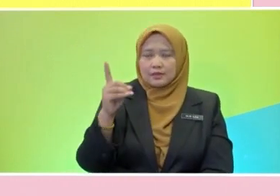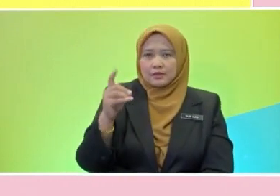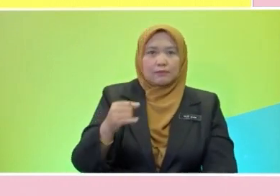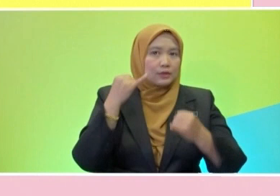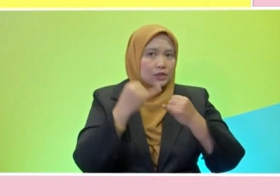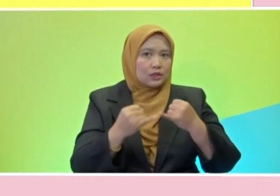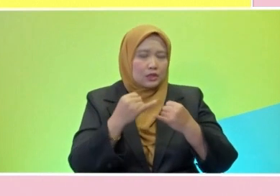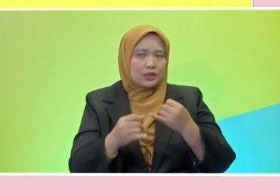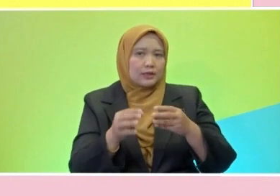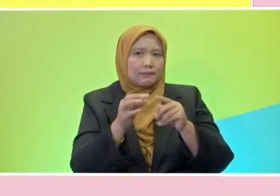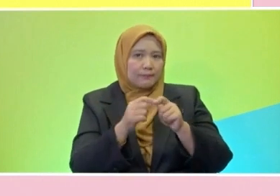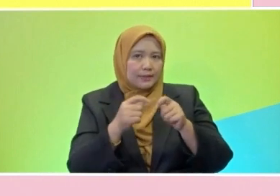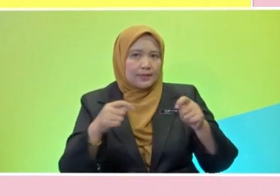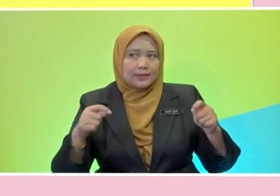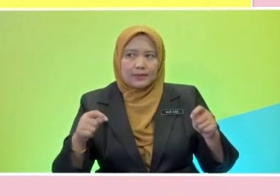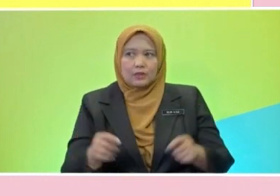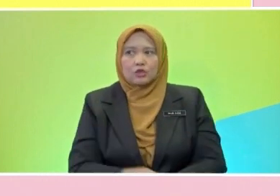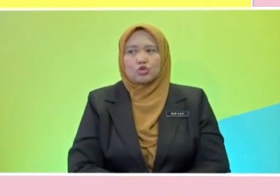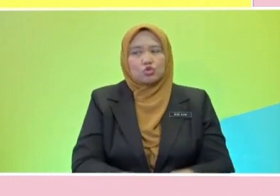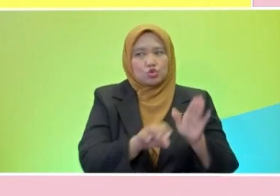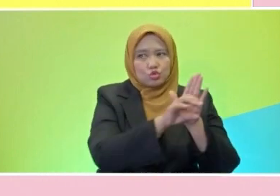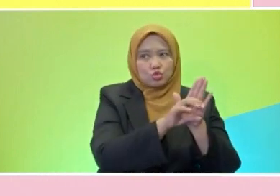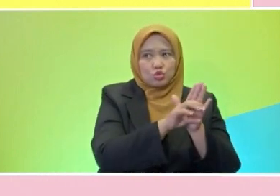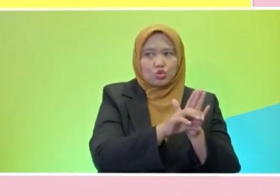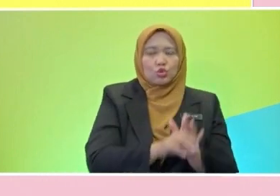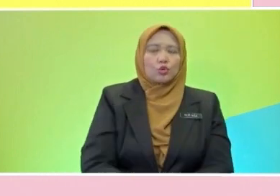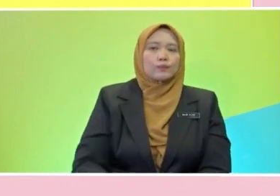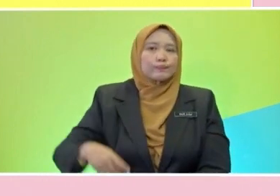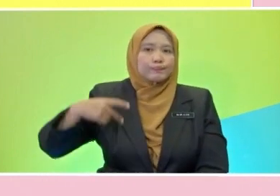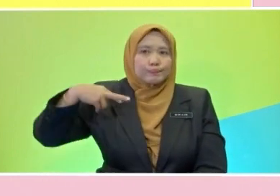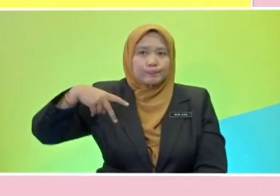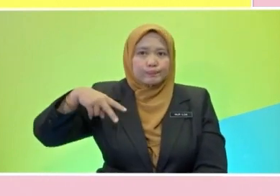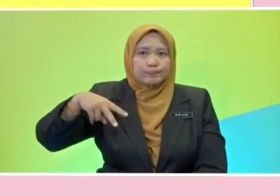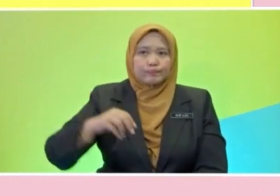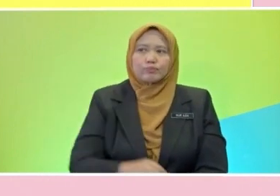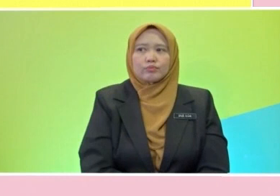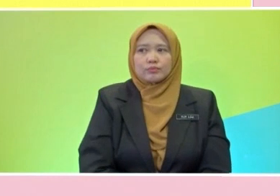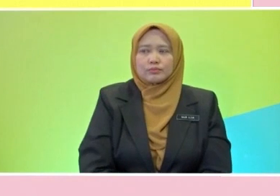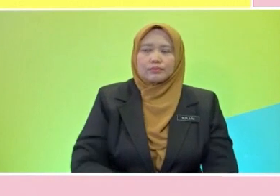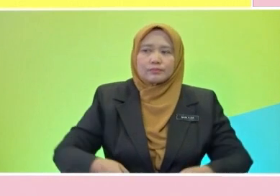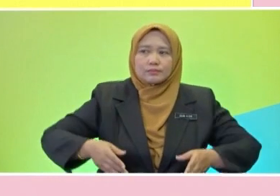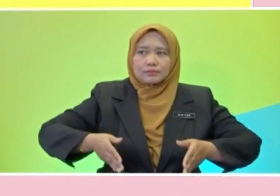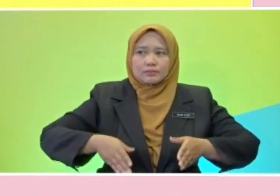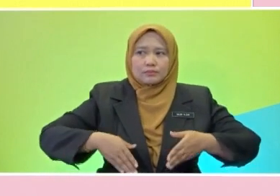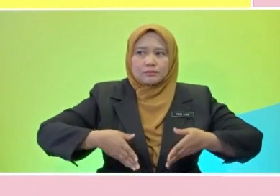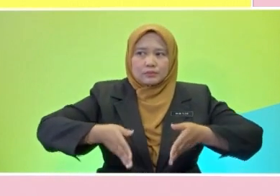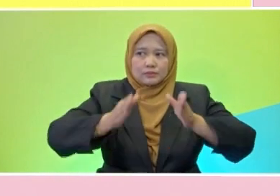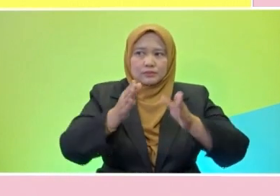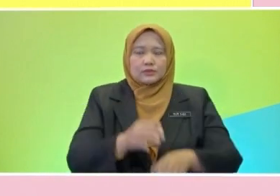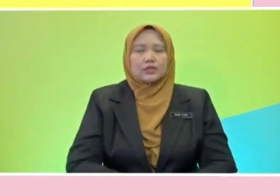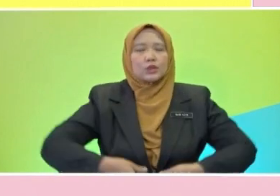verb. For example, walk becomes walked by adding ed. Play